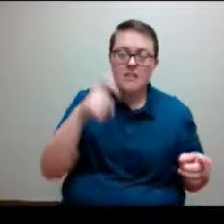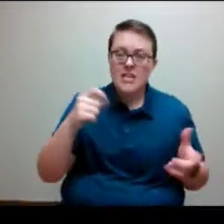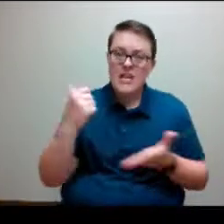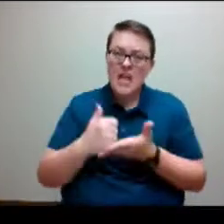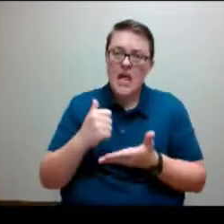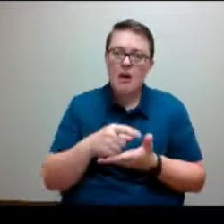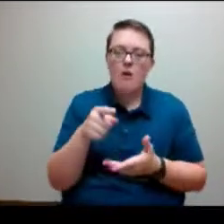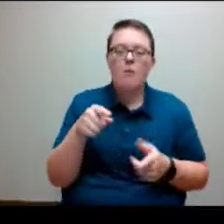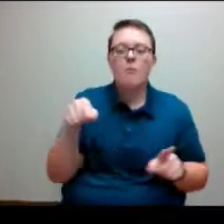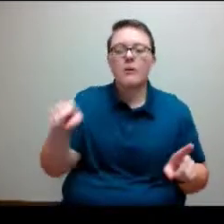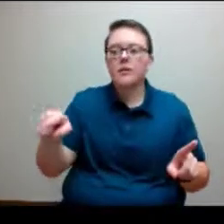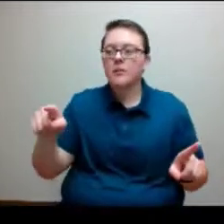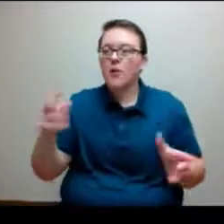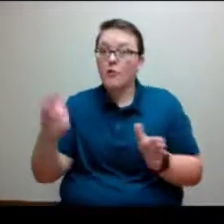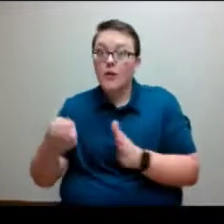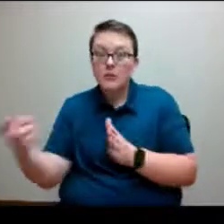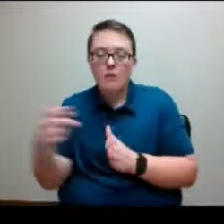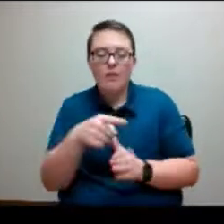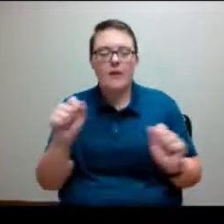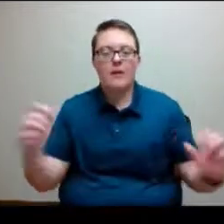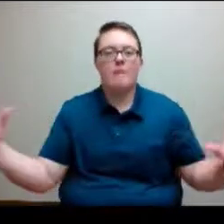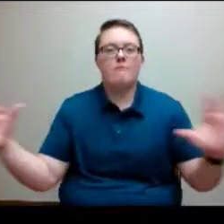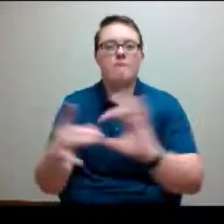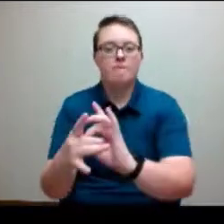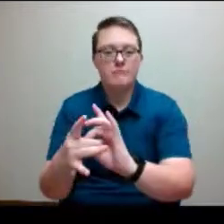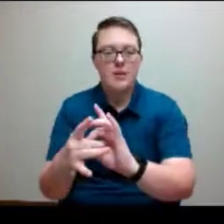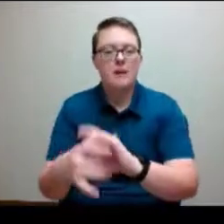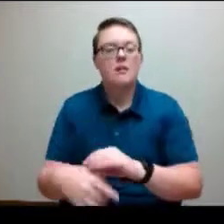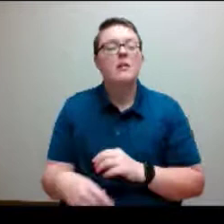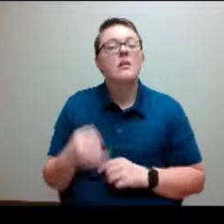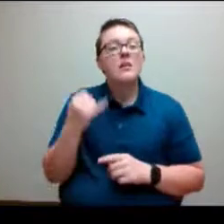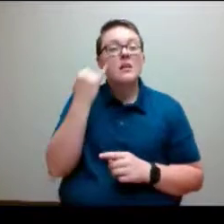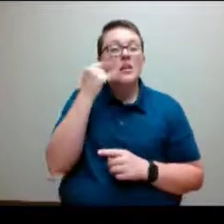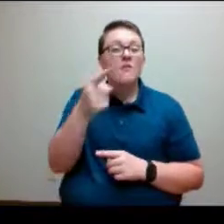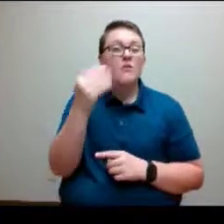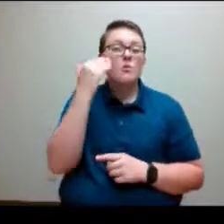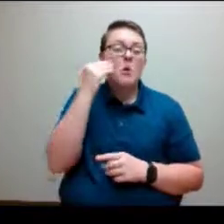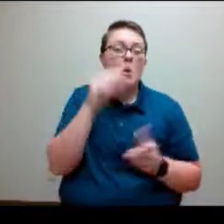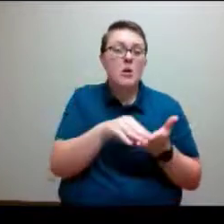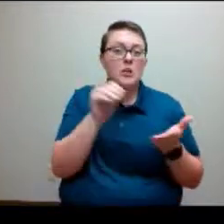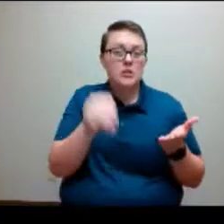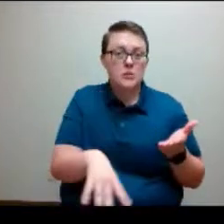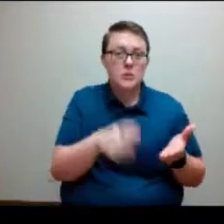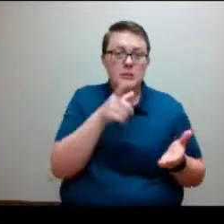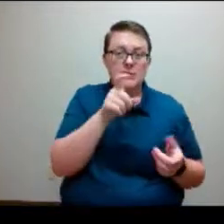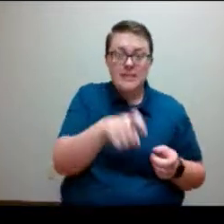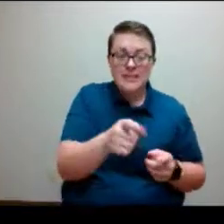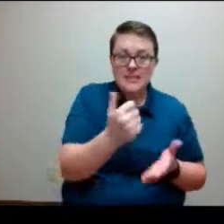distress or crisis, please submit a report at tccd.edu slash incident report.